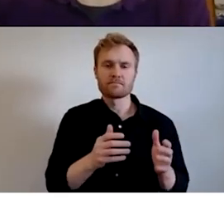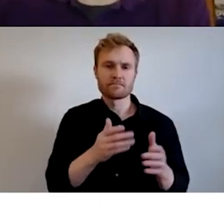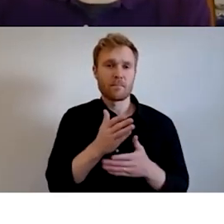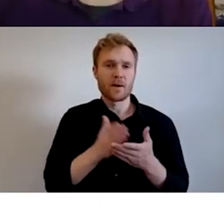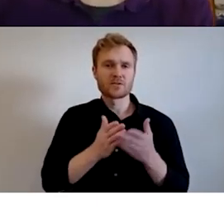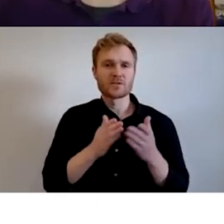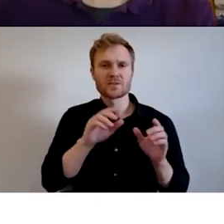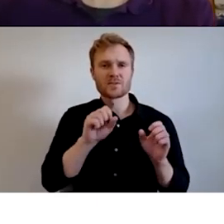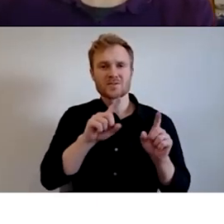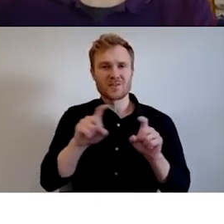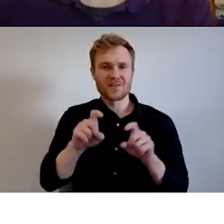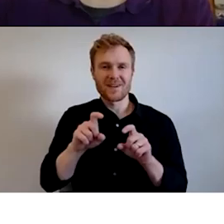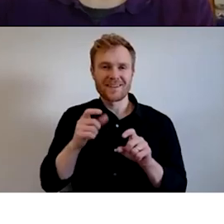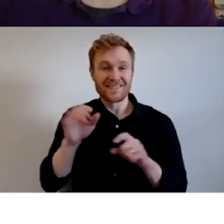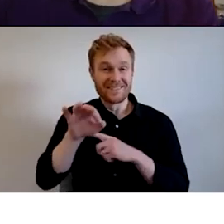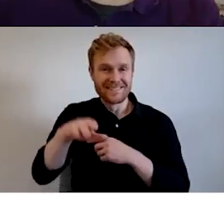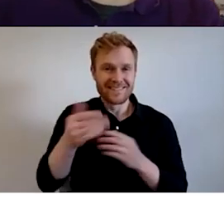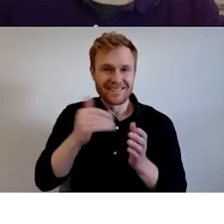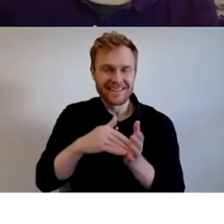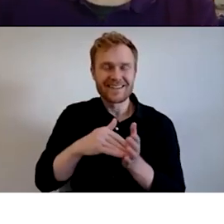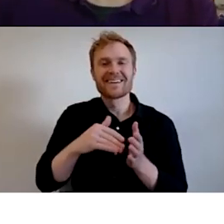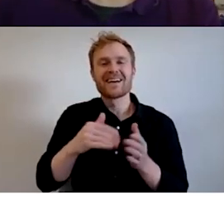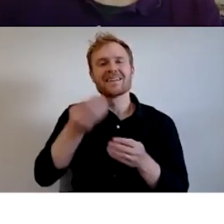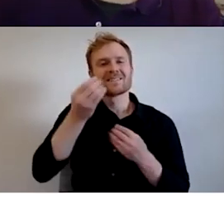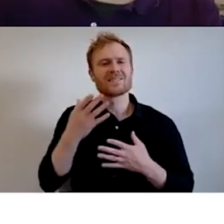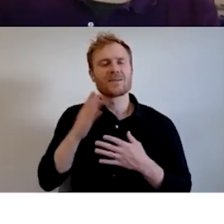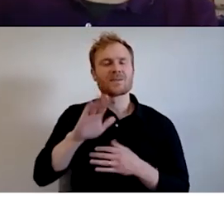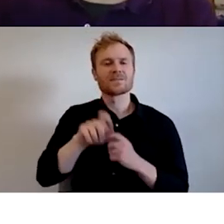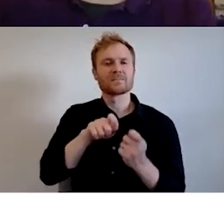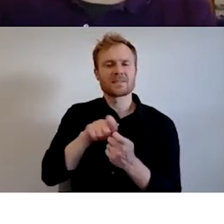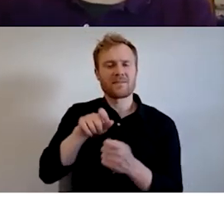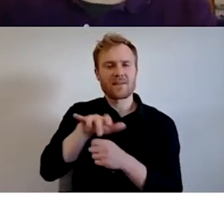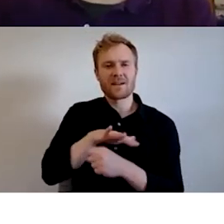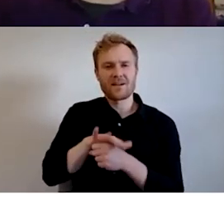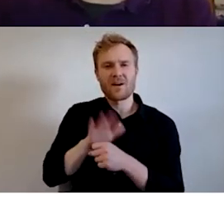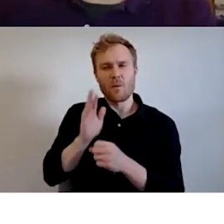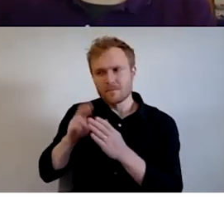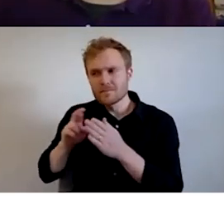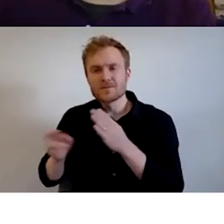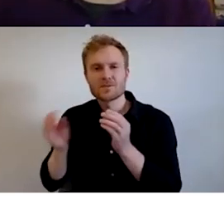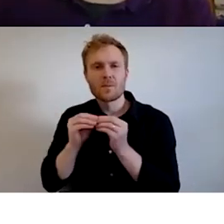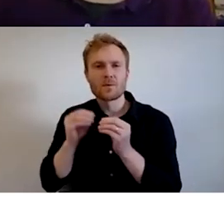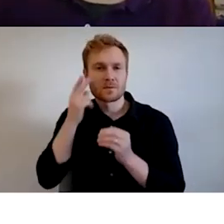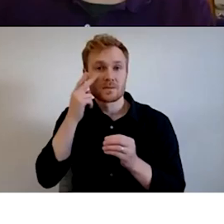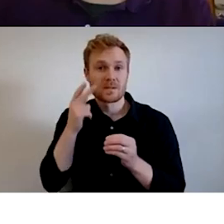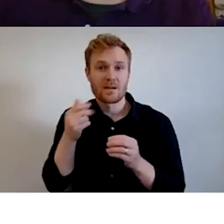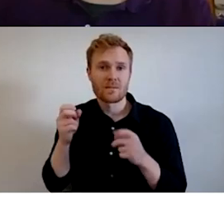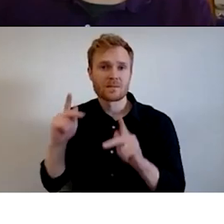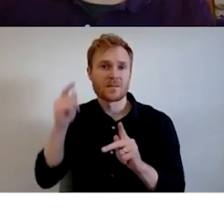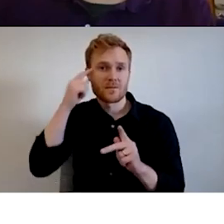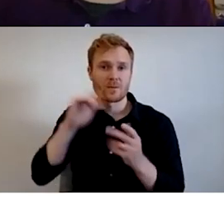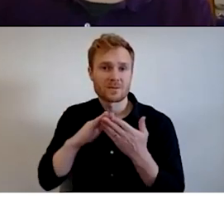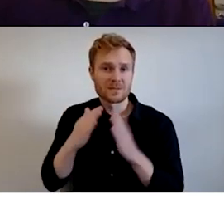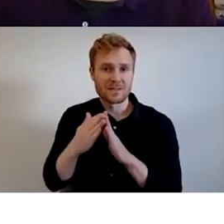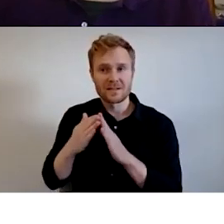plug that again. Um, and let us know what your specific site is and we can do some more research and figure out if there's an opportunity for the city to pitch in on that.